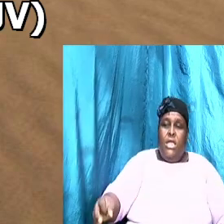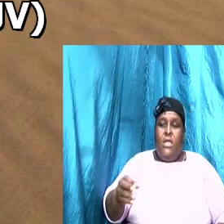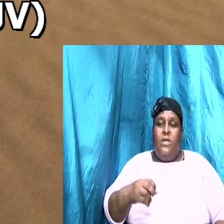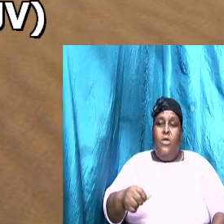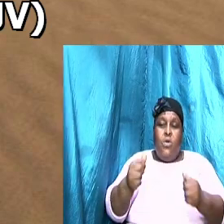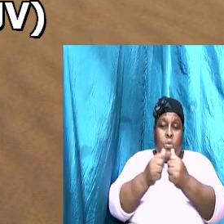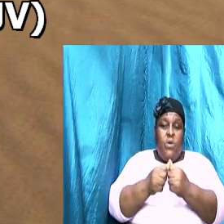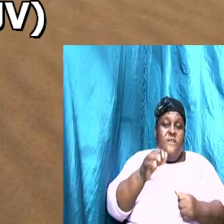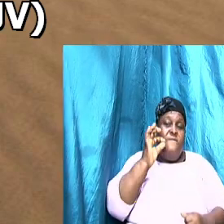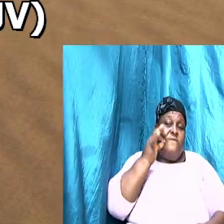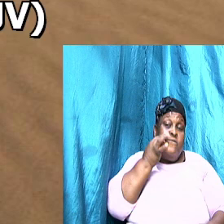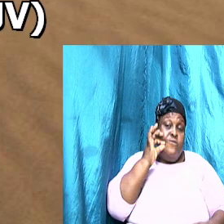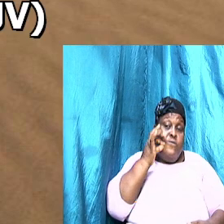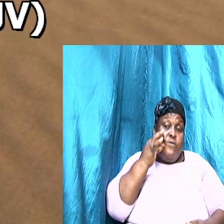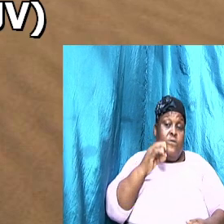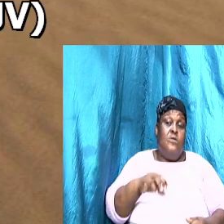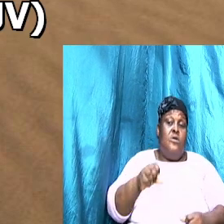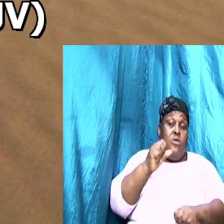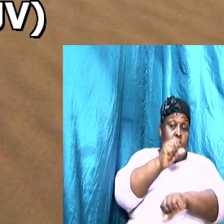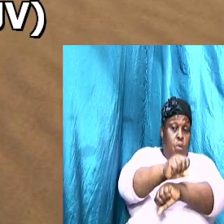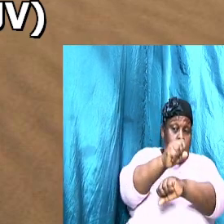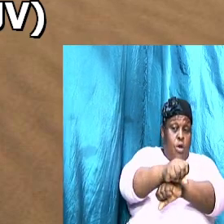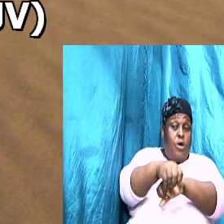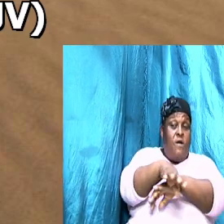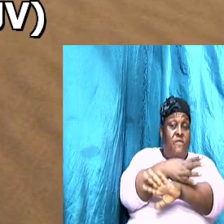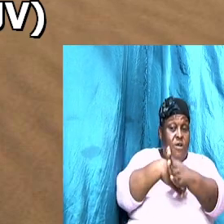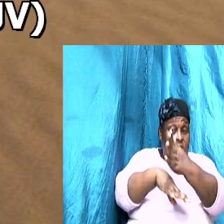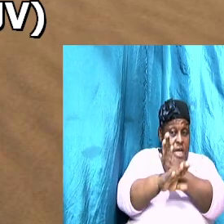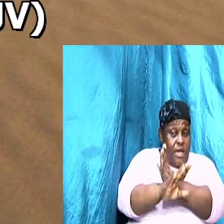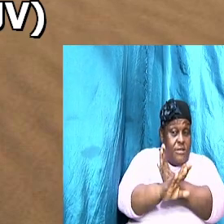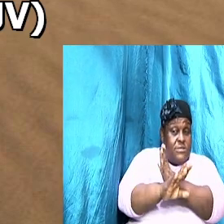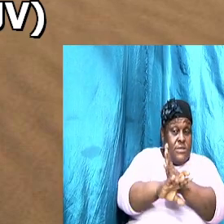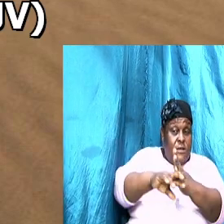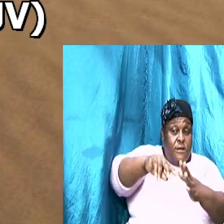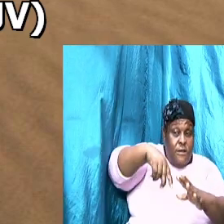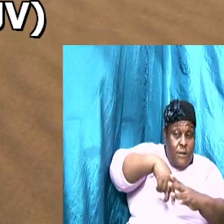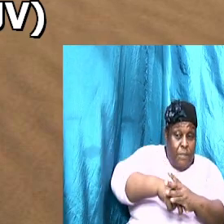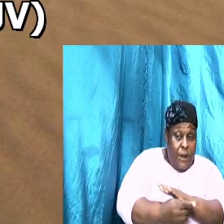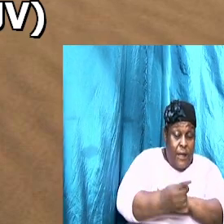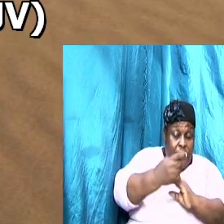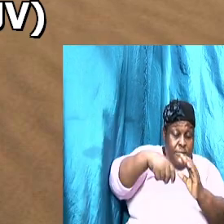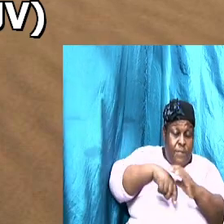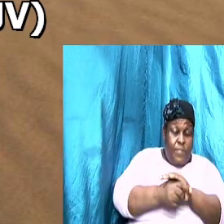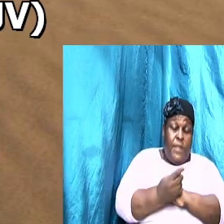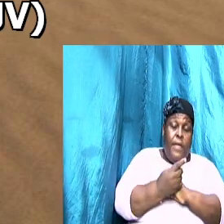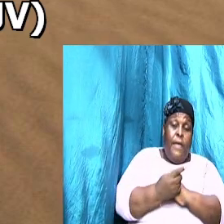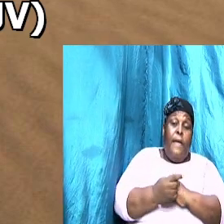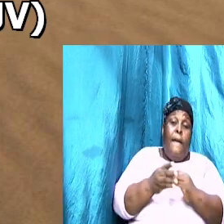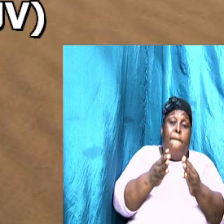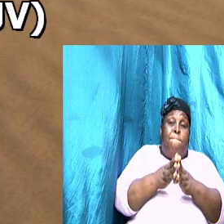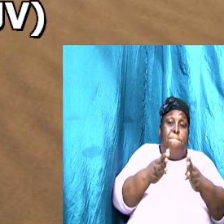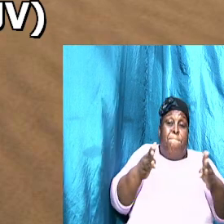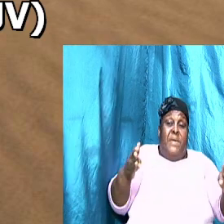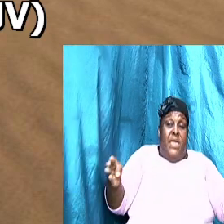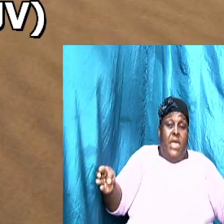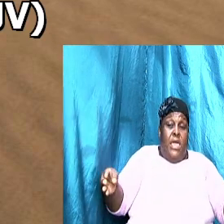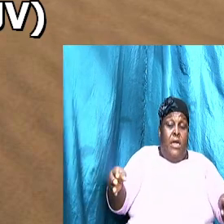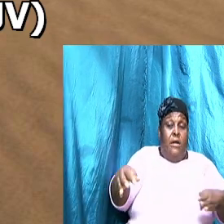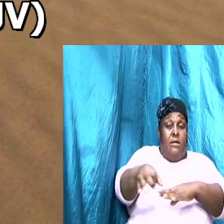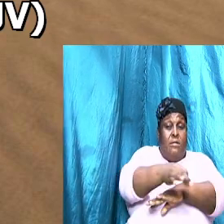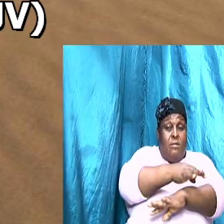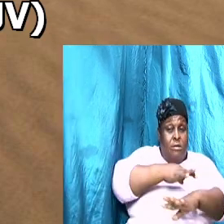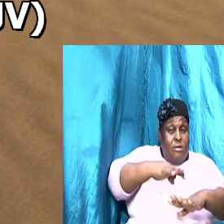with the fruit of her hands she planted a vineyard no a vineyard is something that persons would